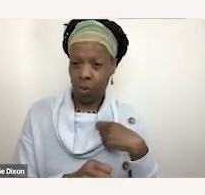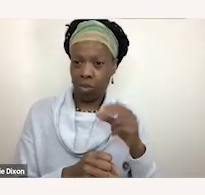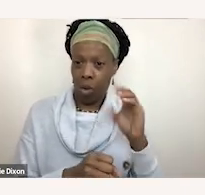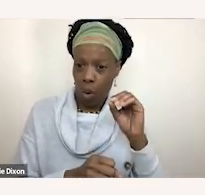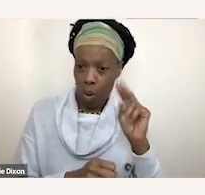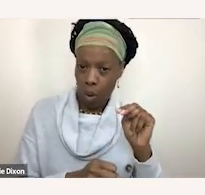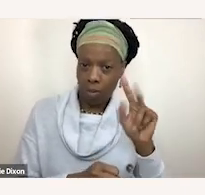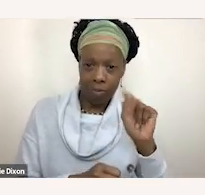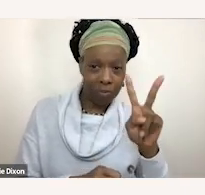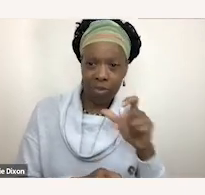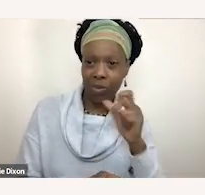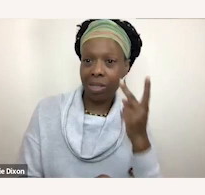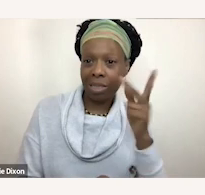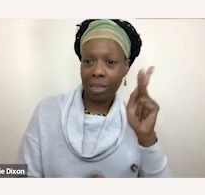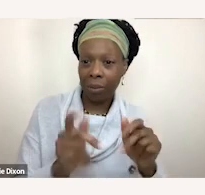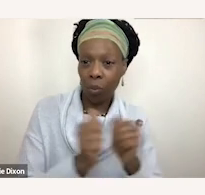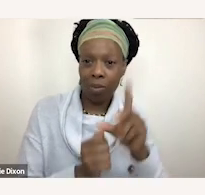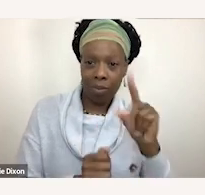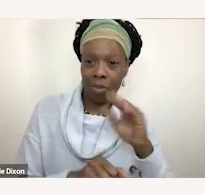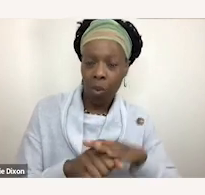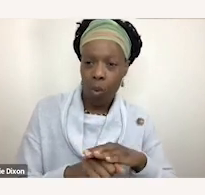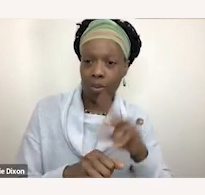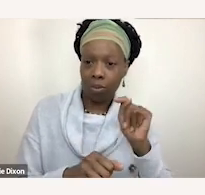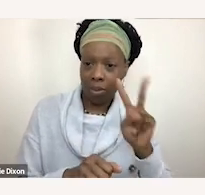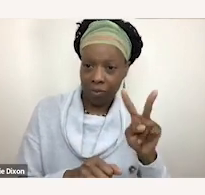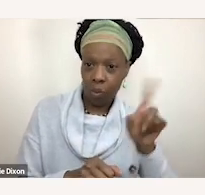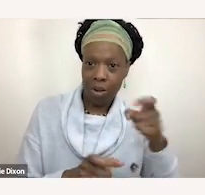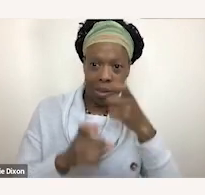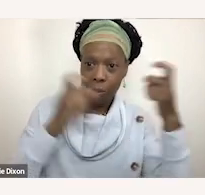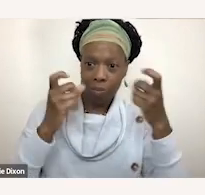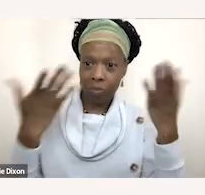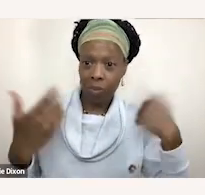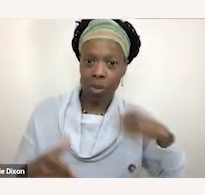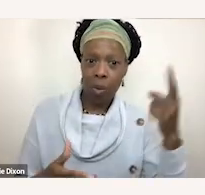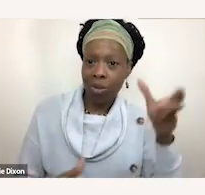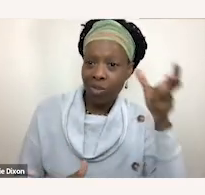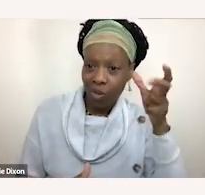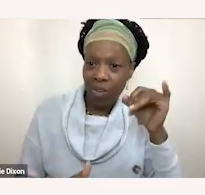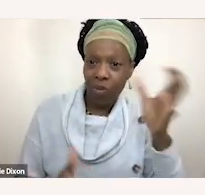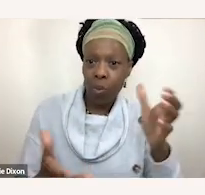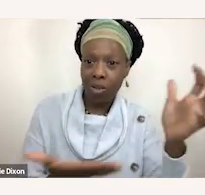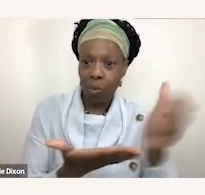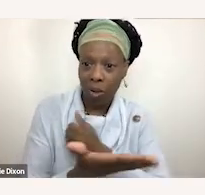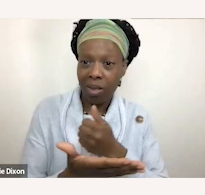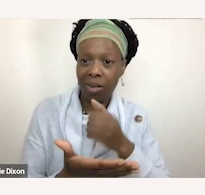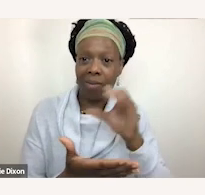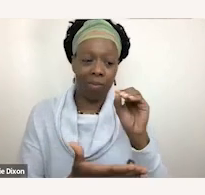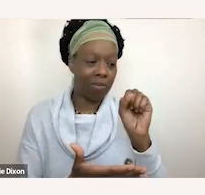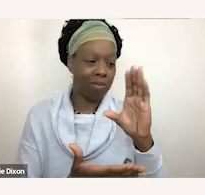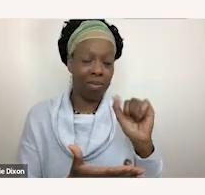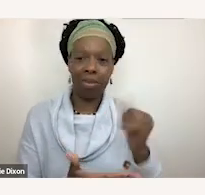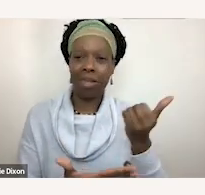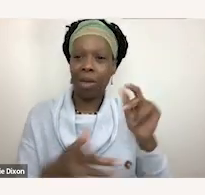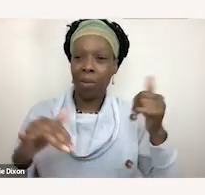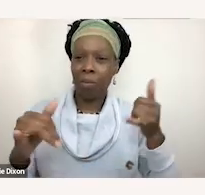you didn't see people with disabilities on screen. You know, one of the biggest things that we always heard was, if you want to win an Oscar, play a person with a disability,